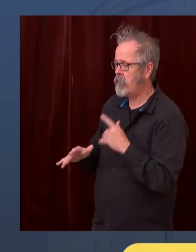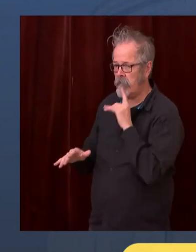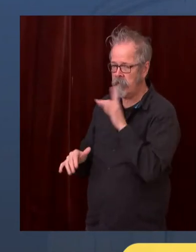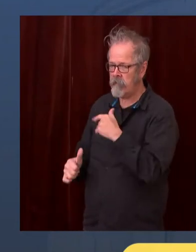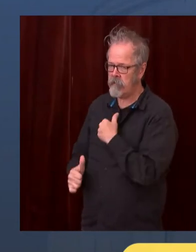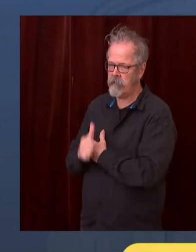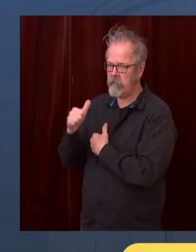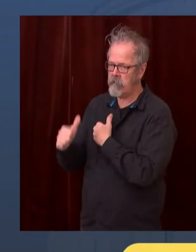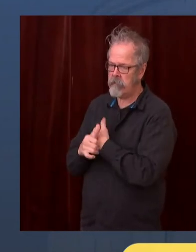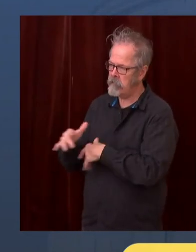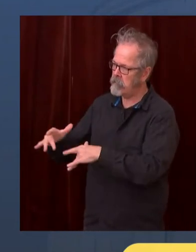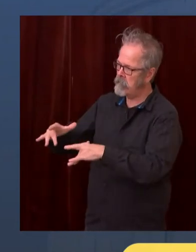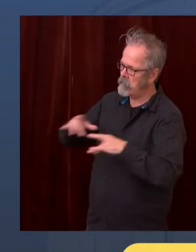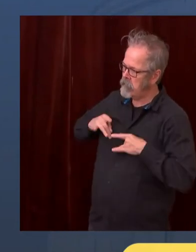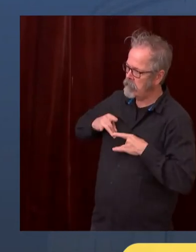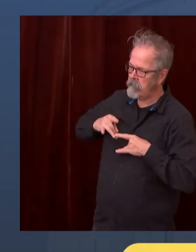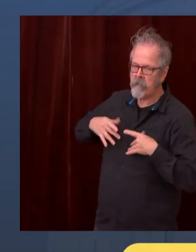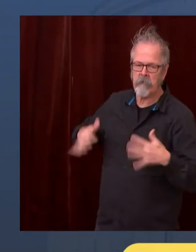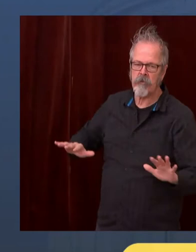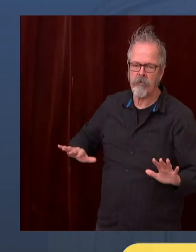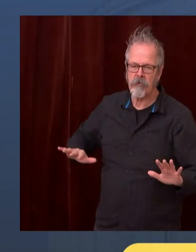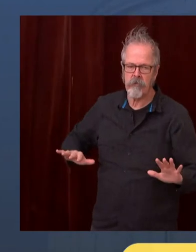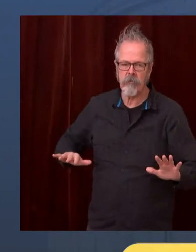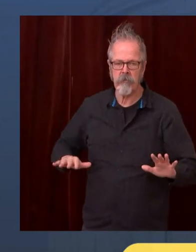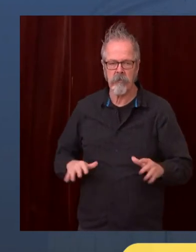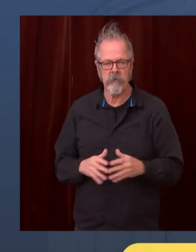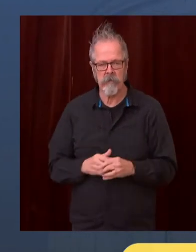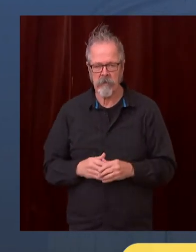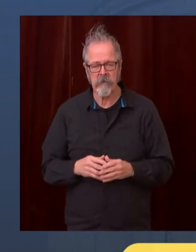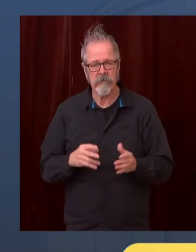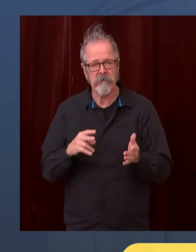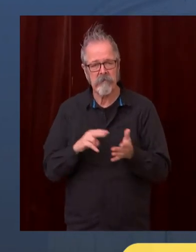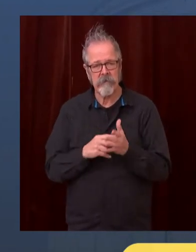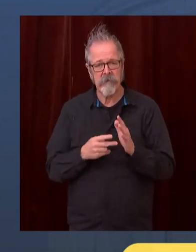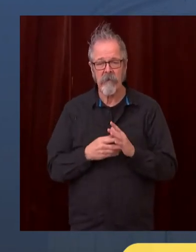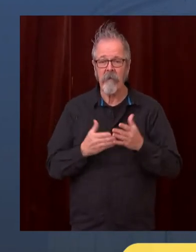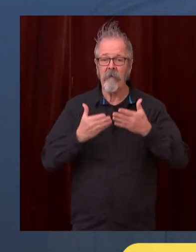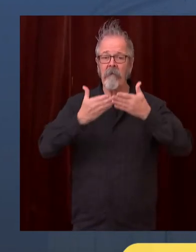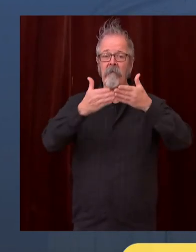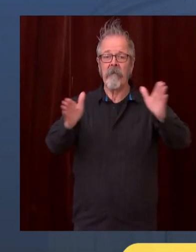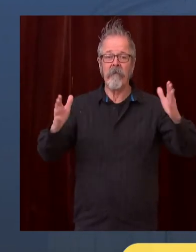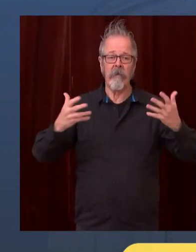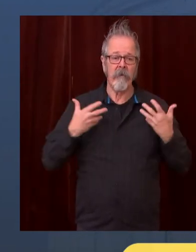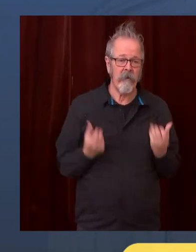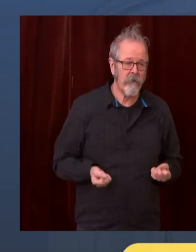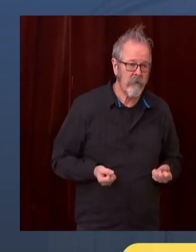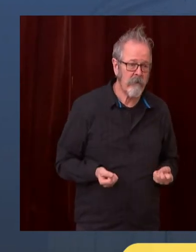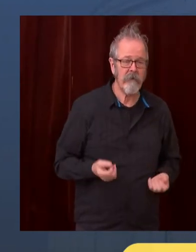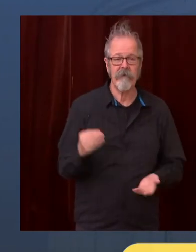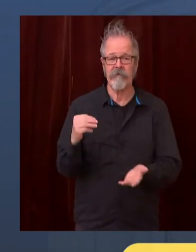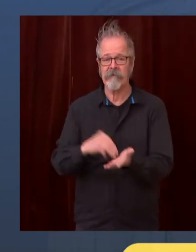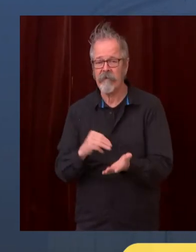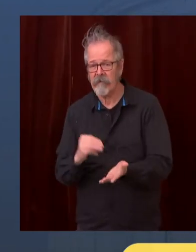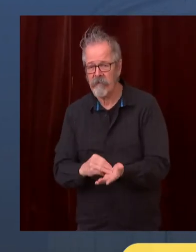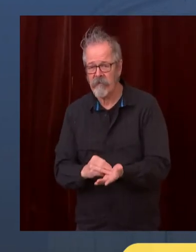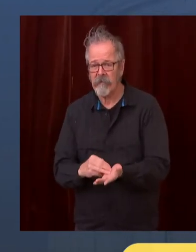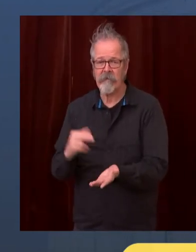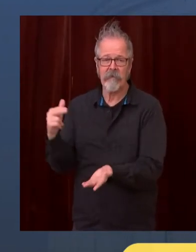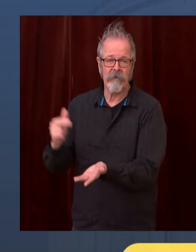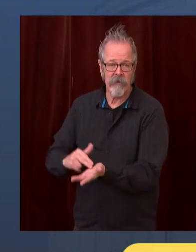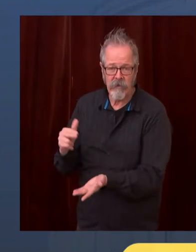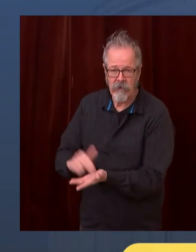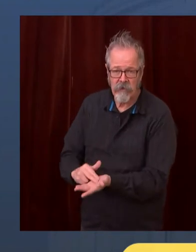public health, that means health care, that means all of community approach, and finally, we've learned is that we have to invest in health,